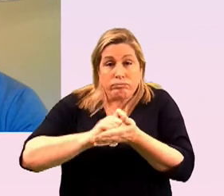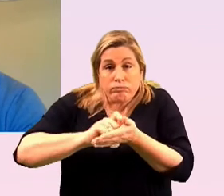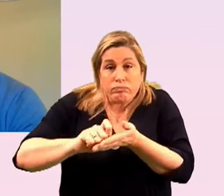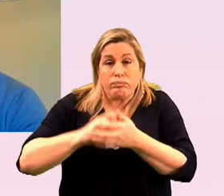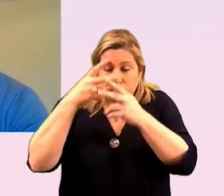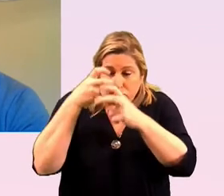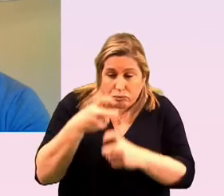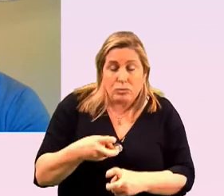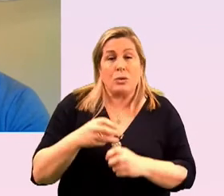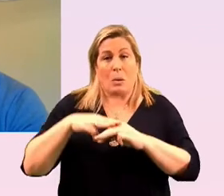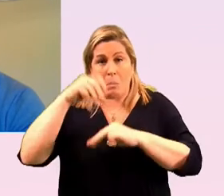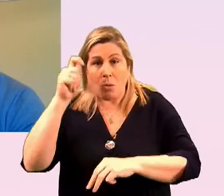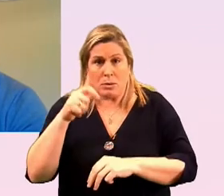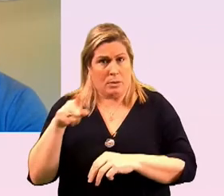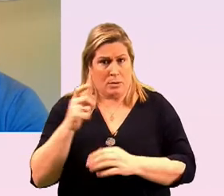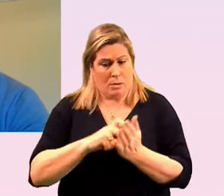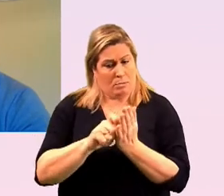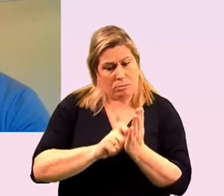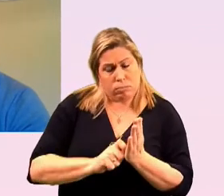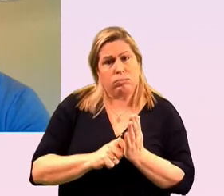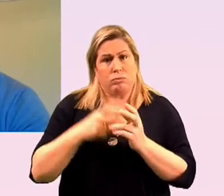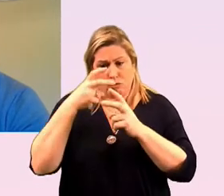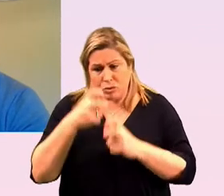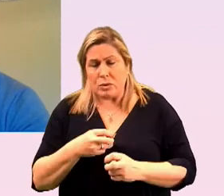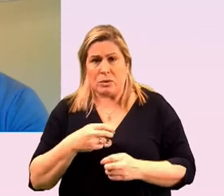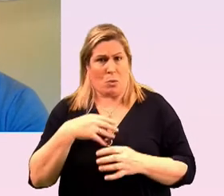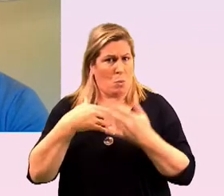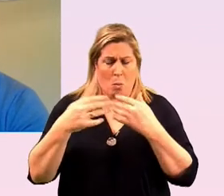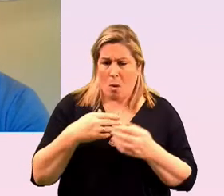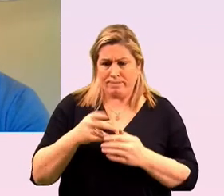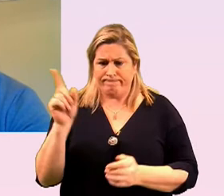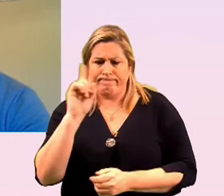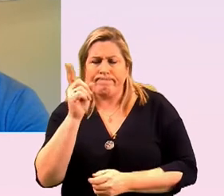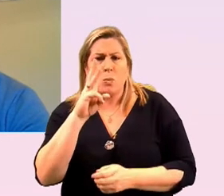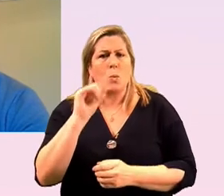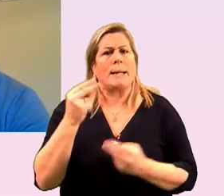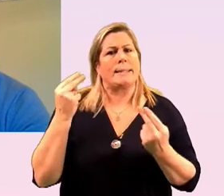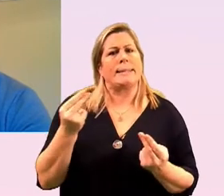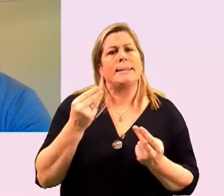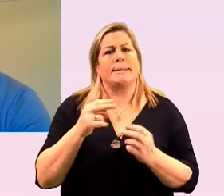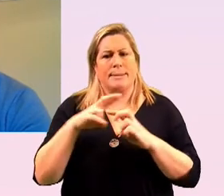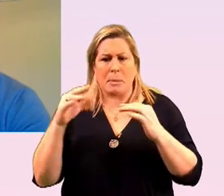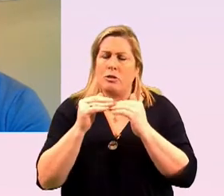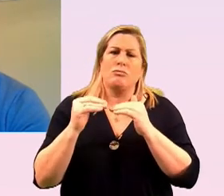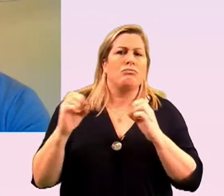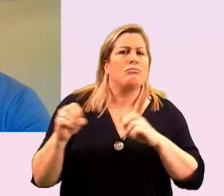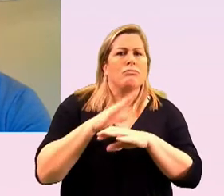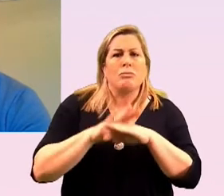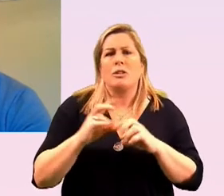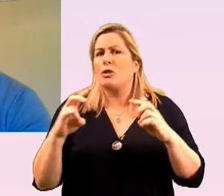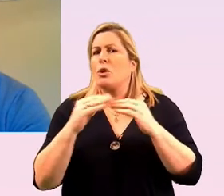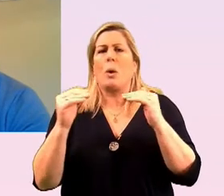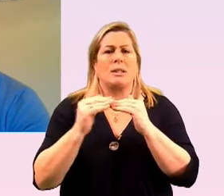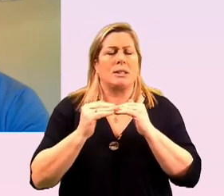significant research laying out the need for marriage equality in particular the need for equality for lgbt